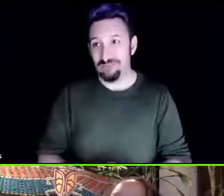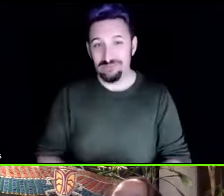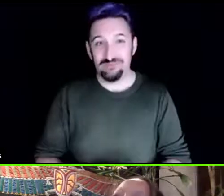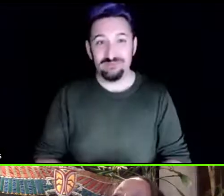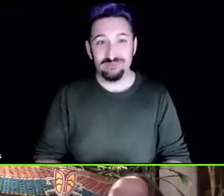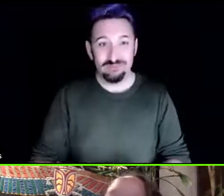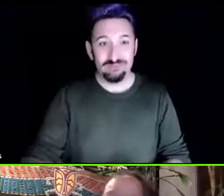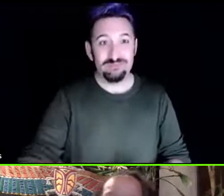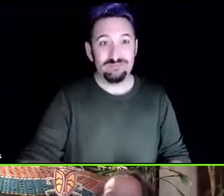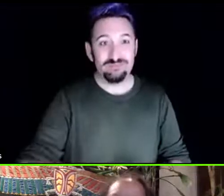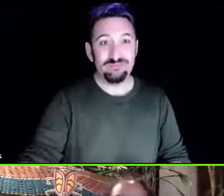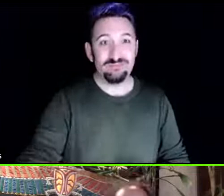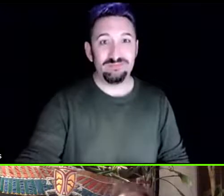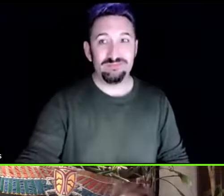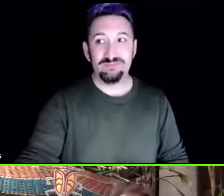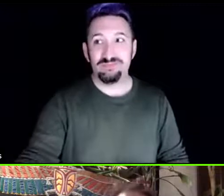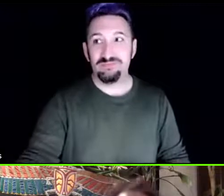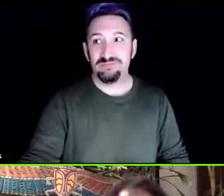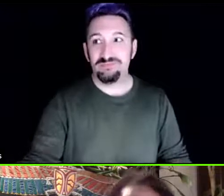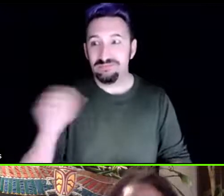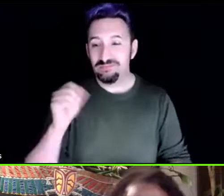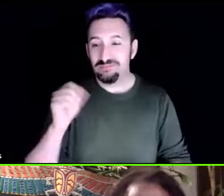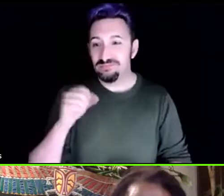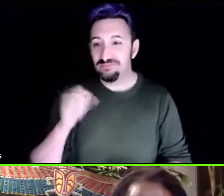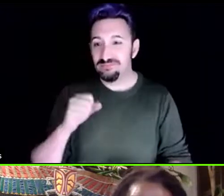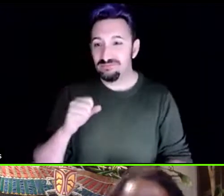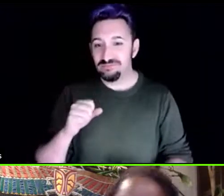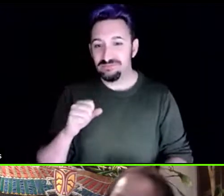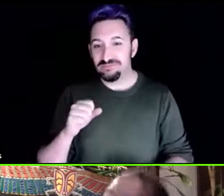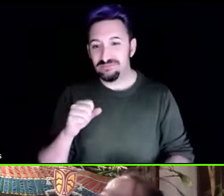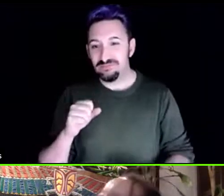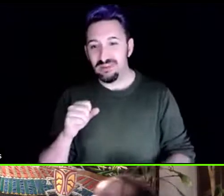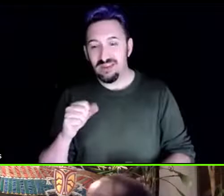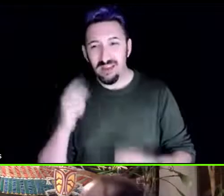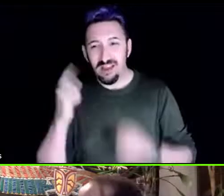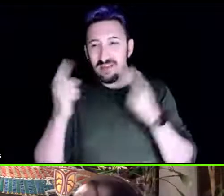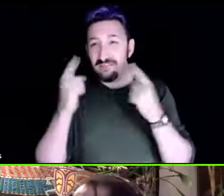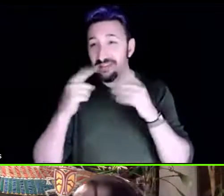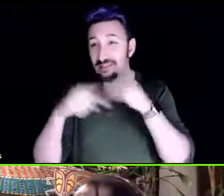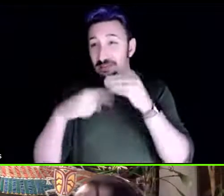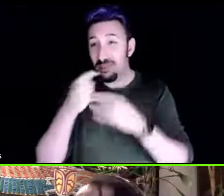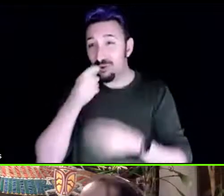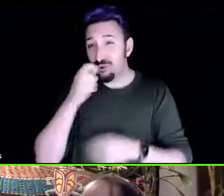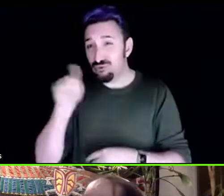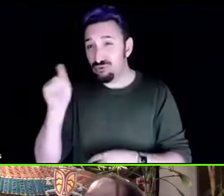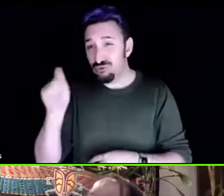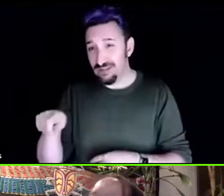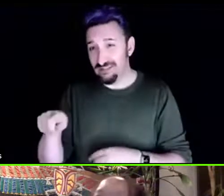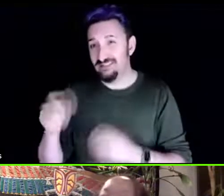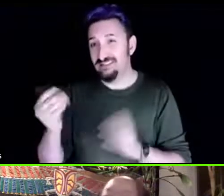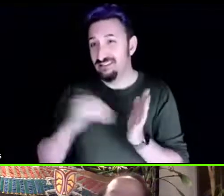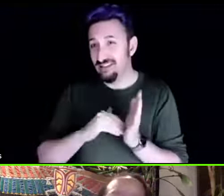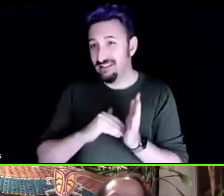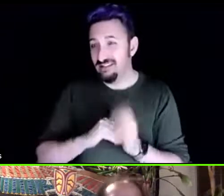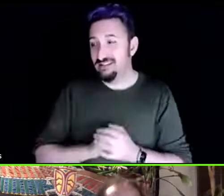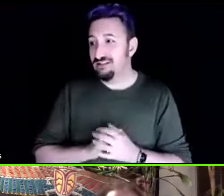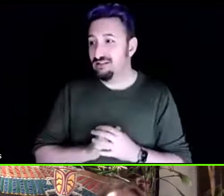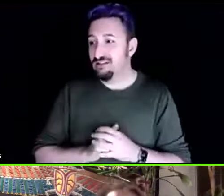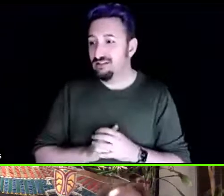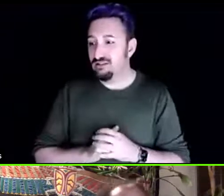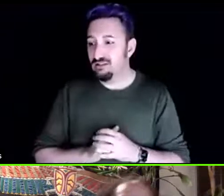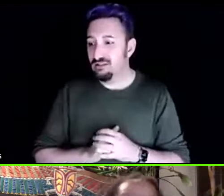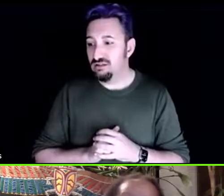you know i'm thinking about ukraine again ukraine again and uh the uh